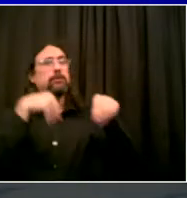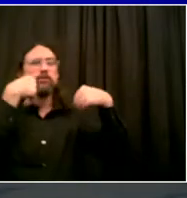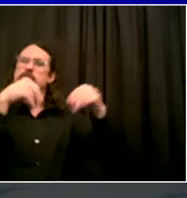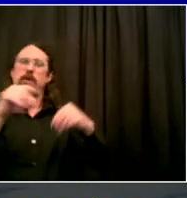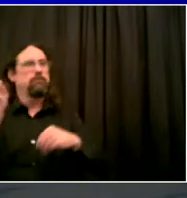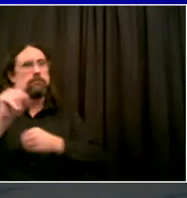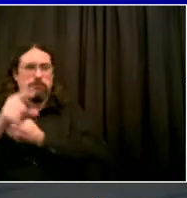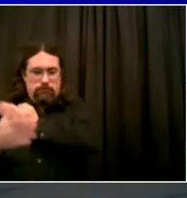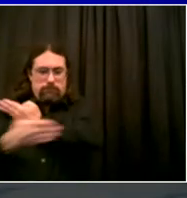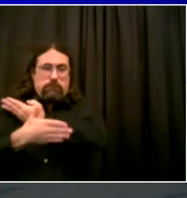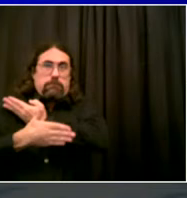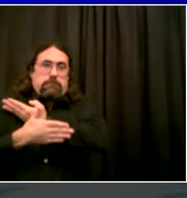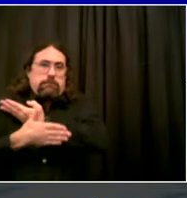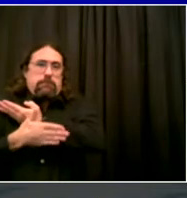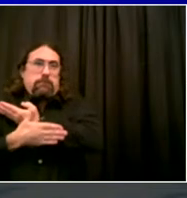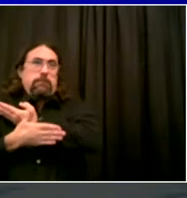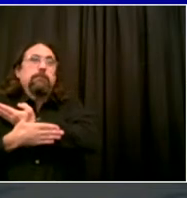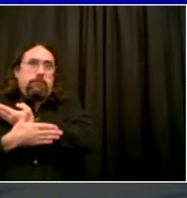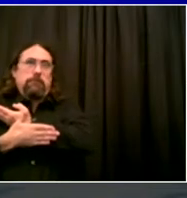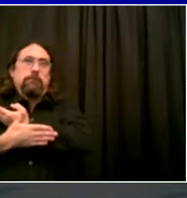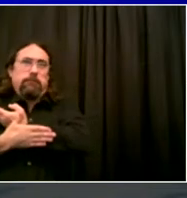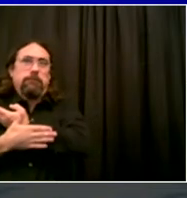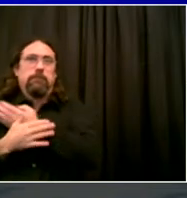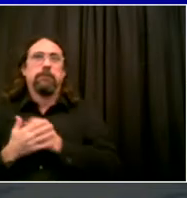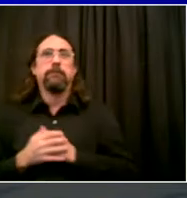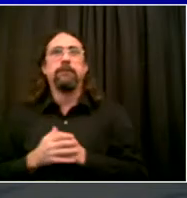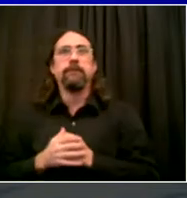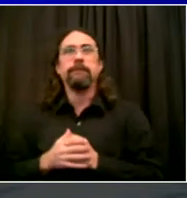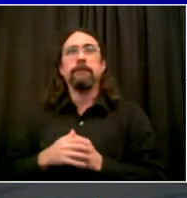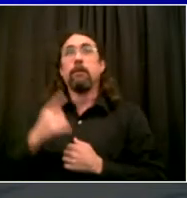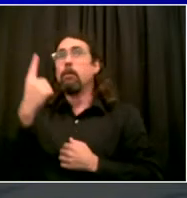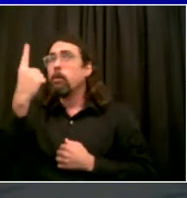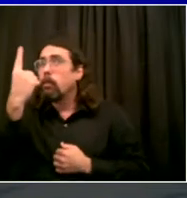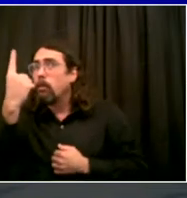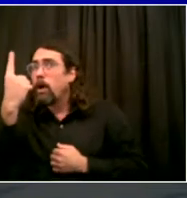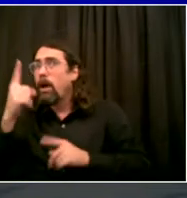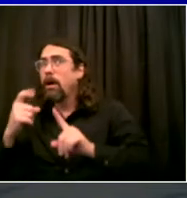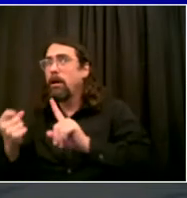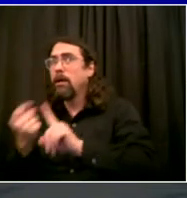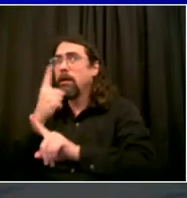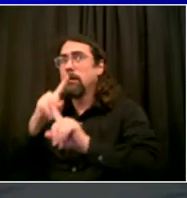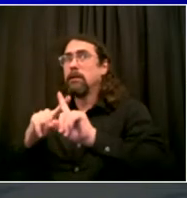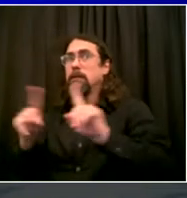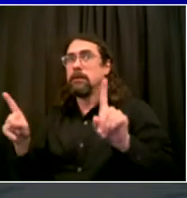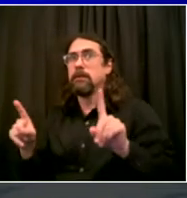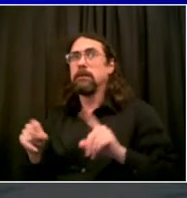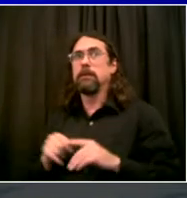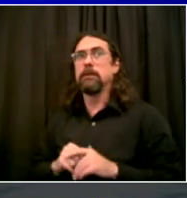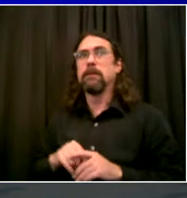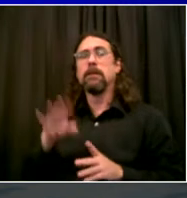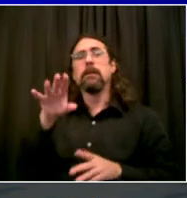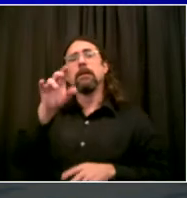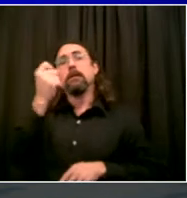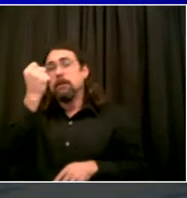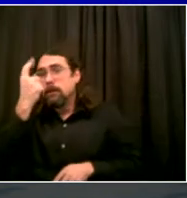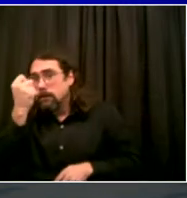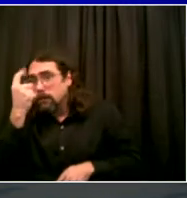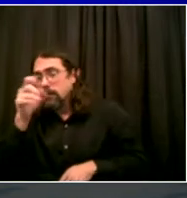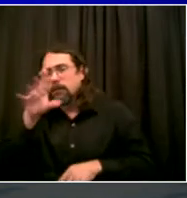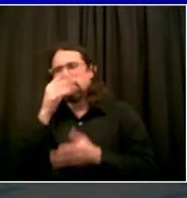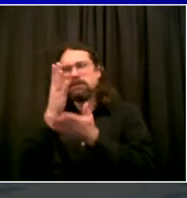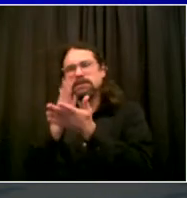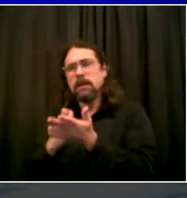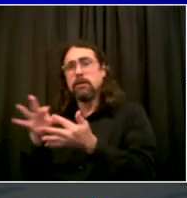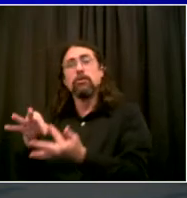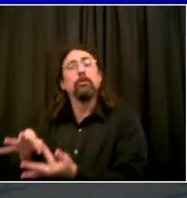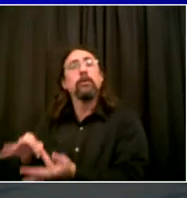the vast majority of stores will put their wares out on the sidewalk in order to participate in the program. If there is already an open